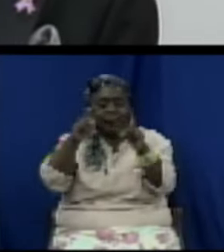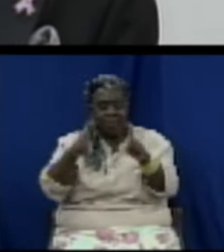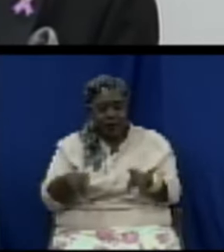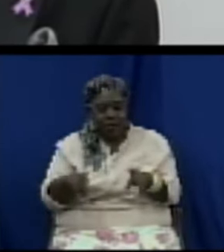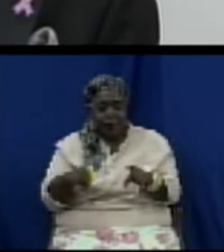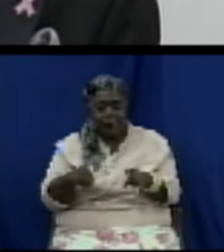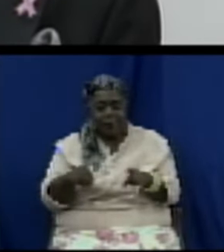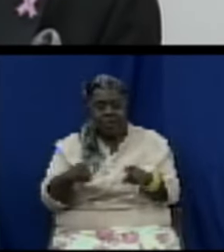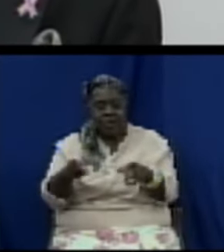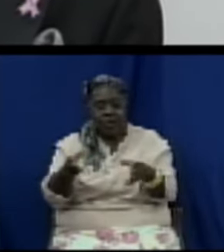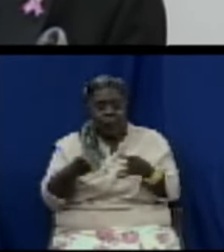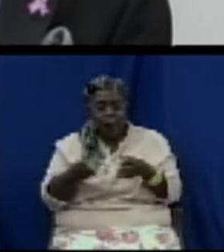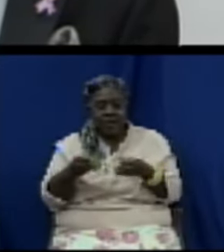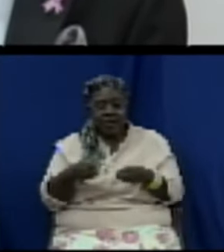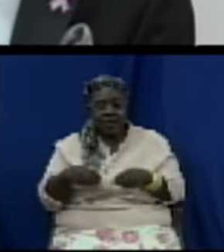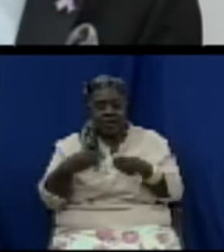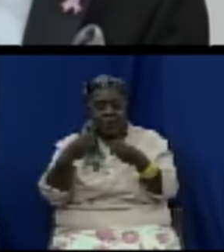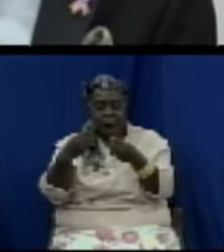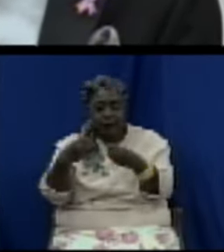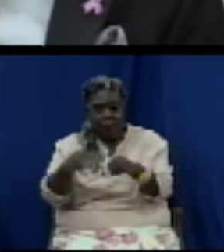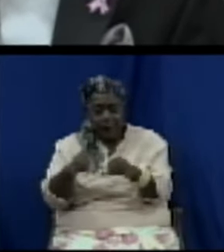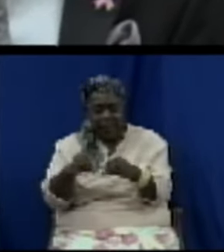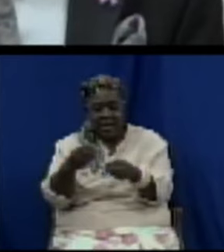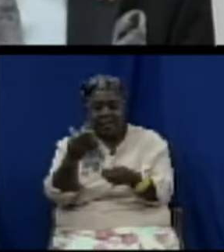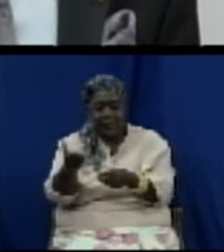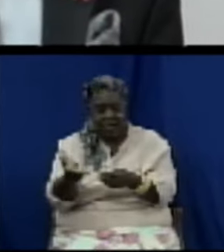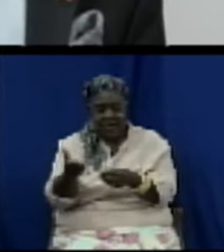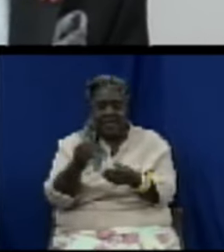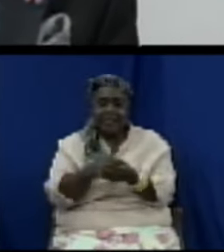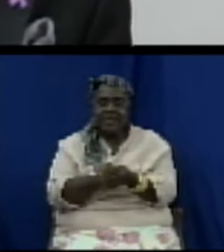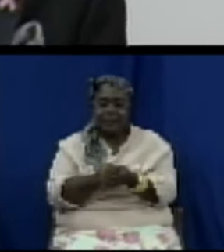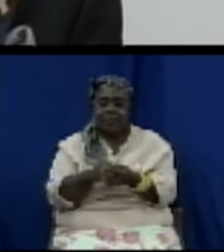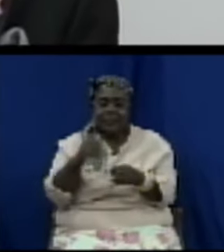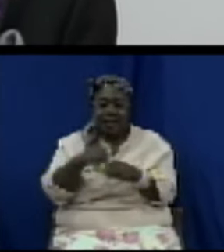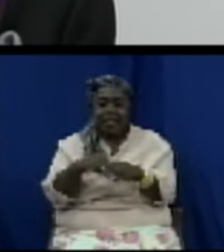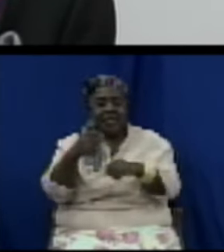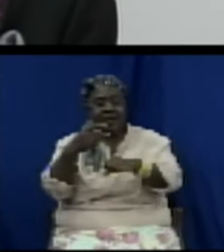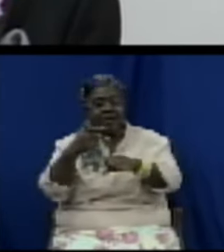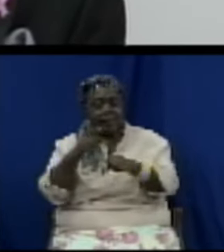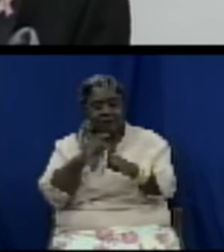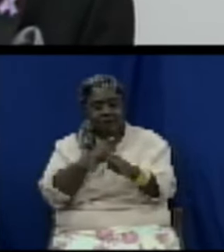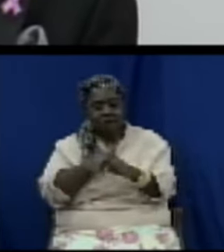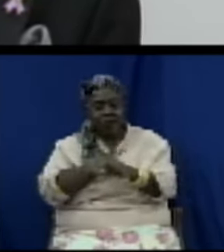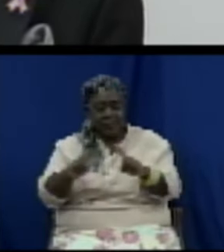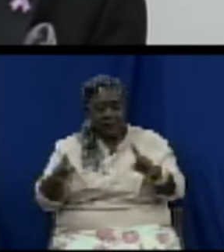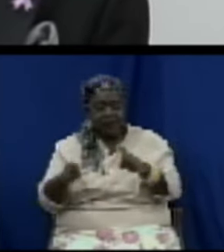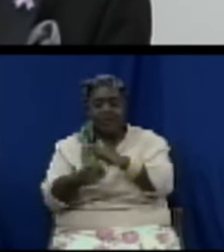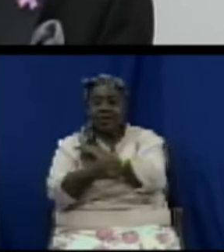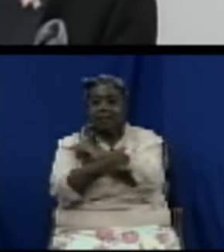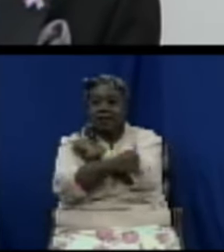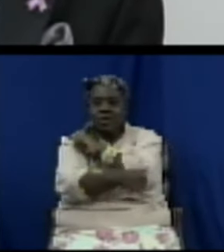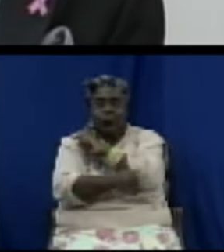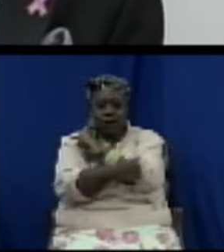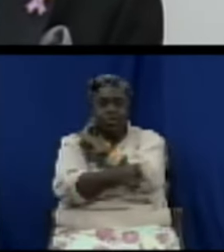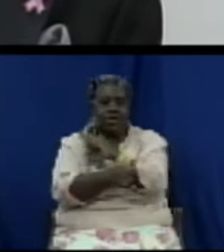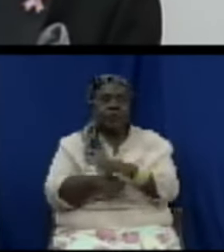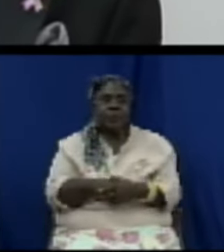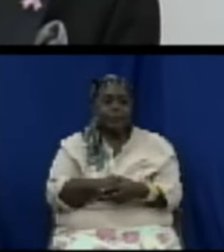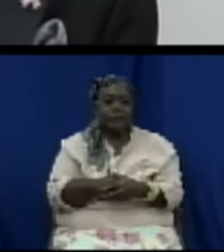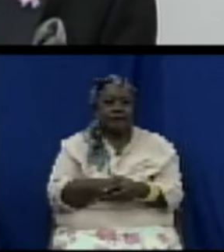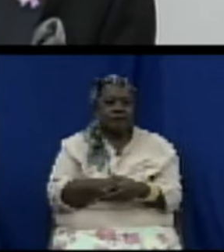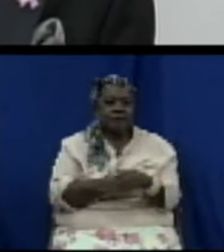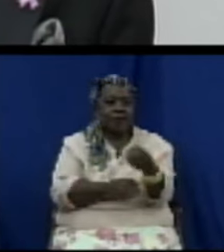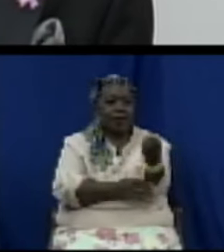a number of items and are the recipient of certain services and so the Consumer